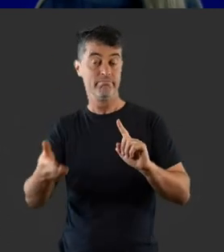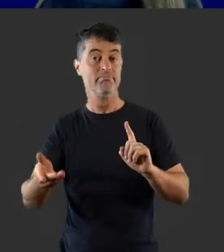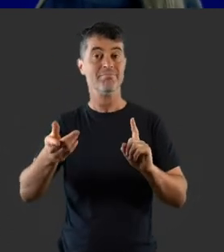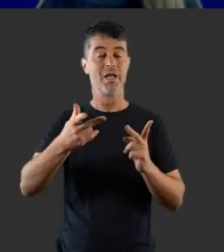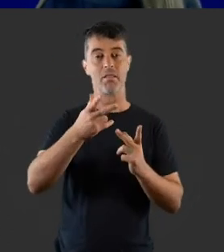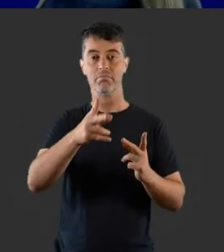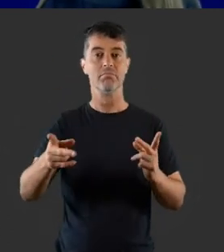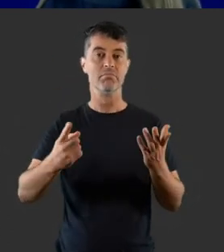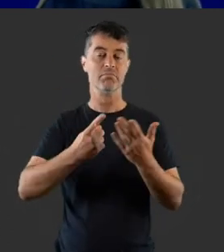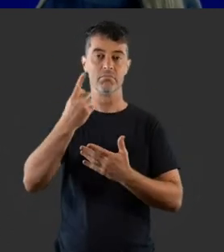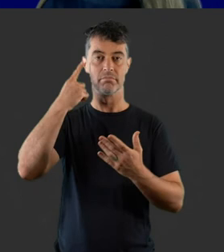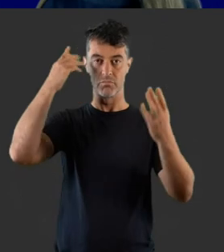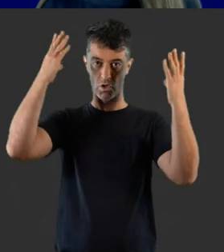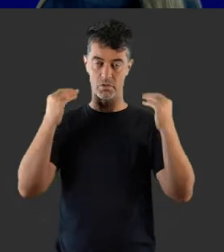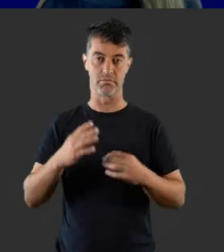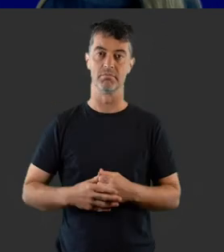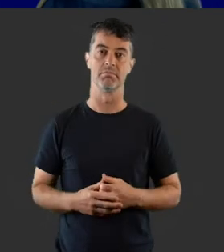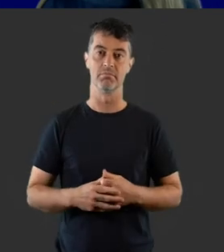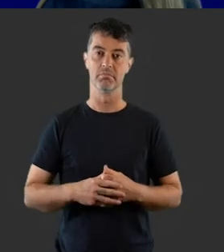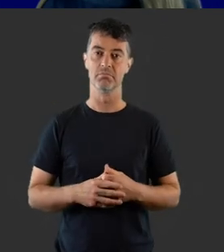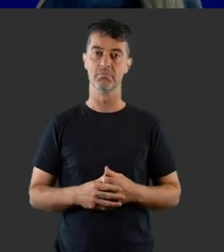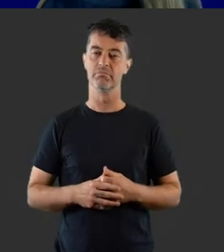common cause of childhood hearing loss.